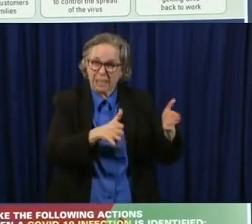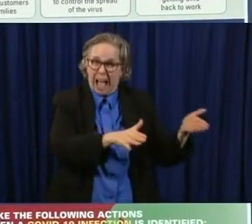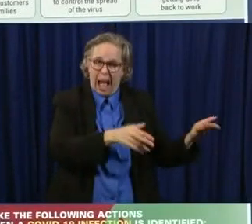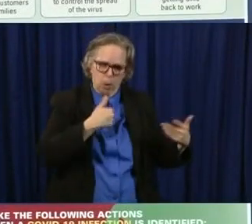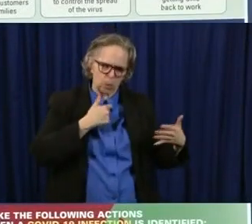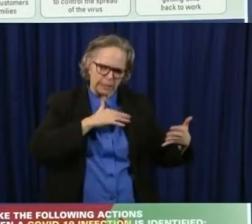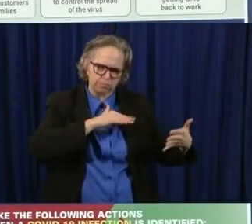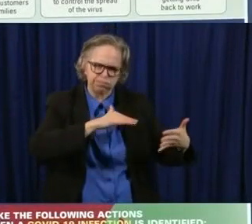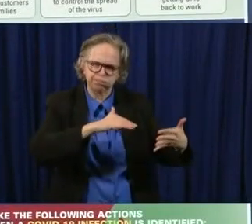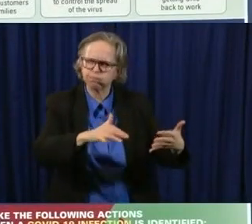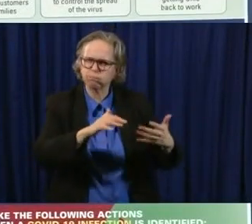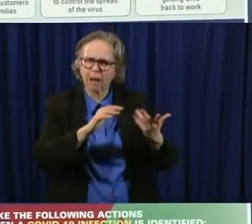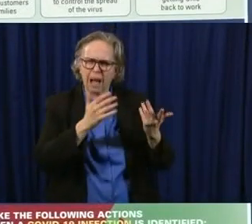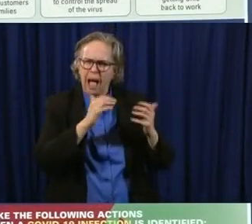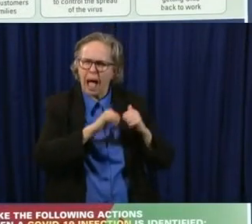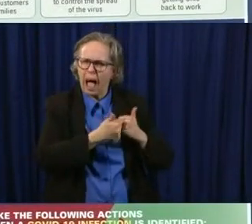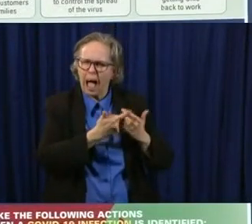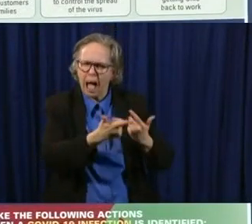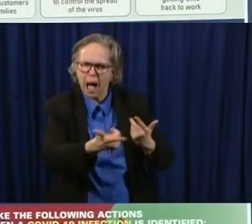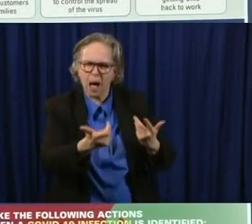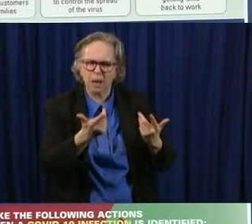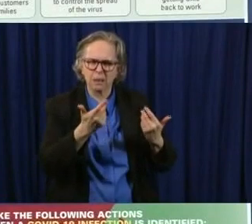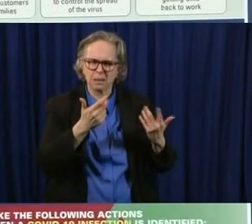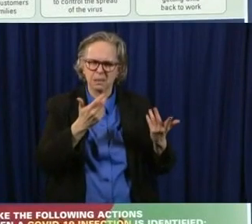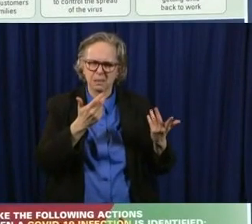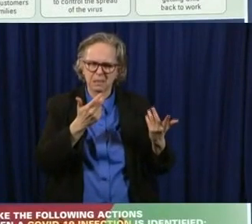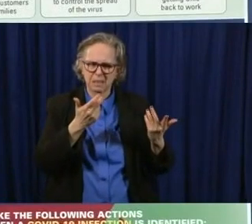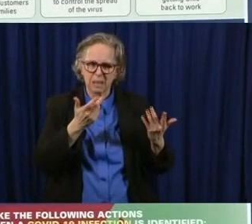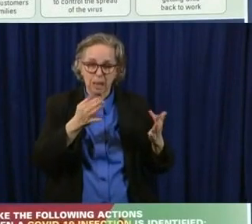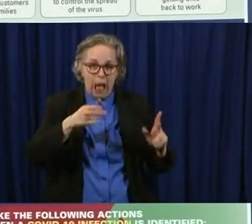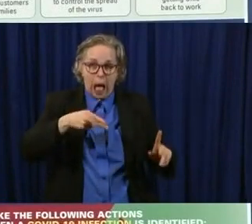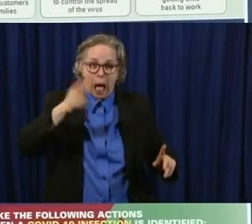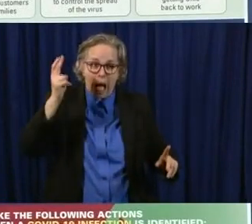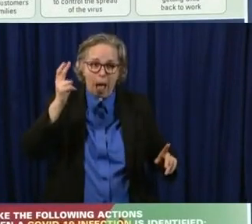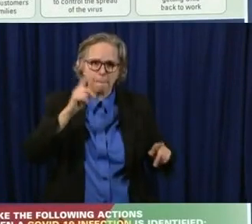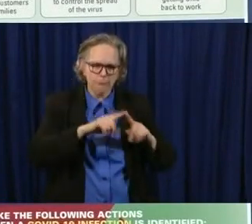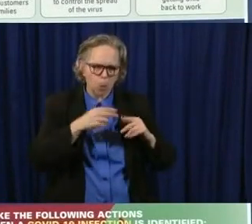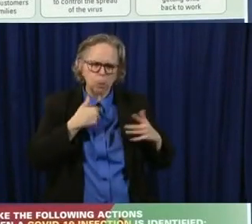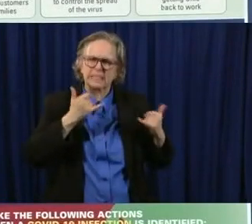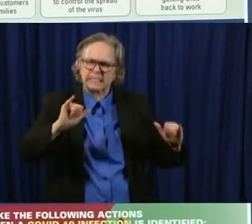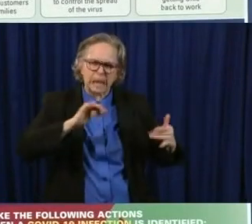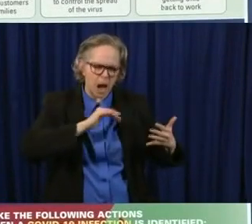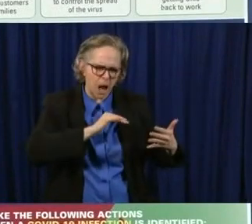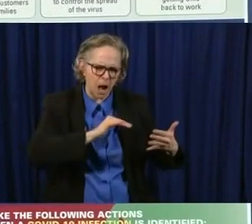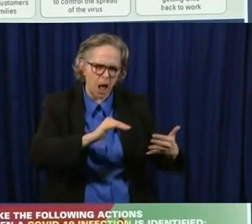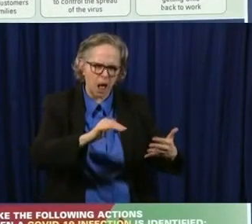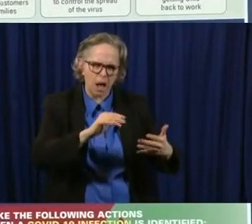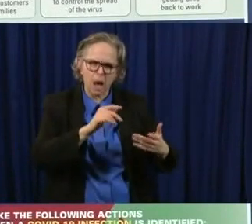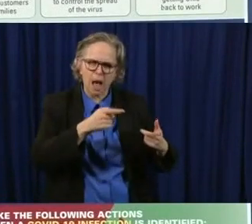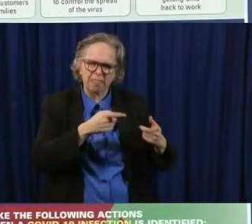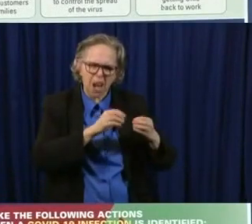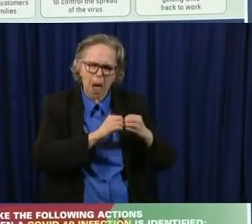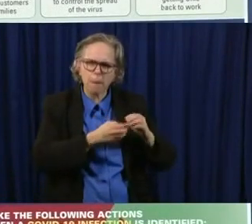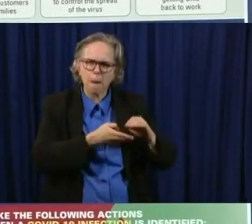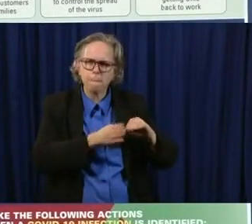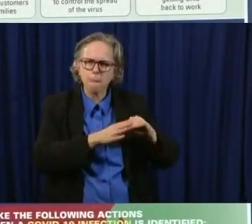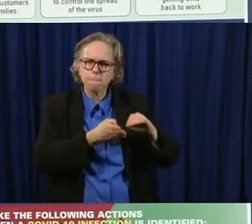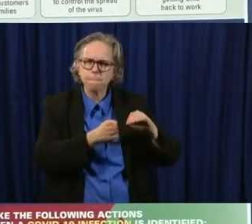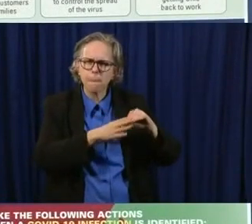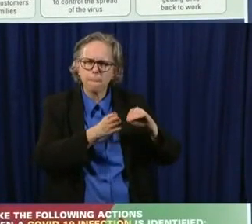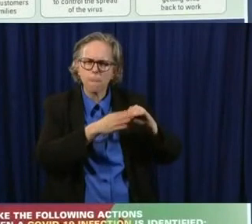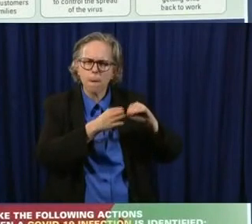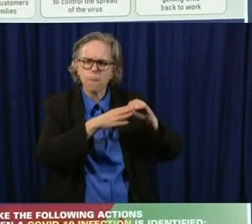much higher, obviously, the order someone gets. And they go, and they go up when someone has a medical problem.